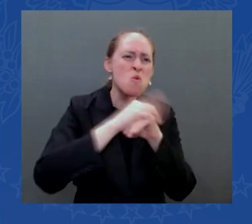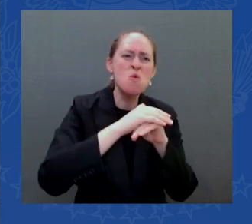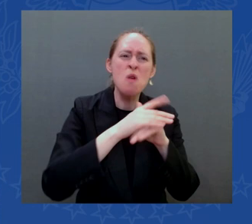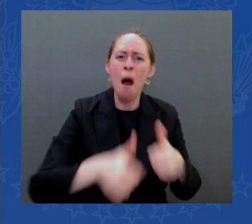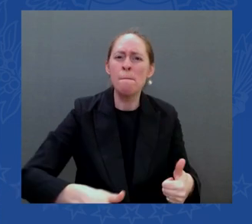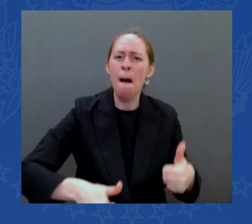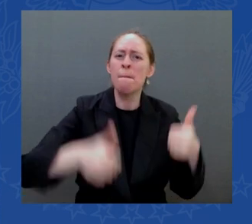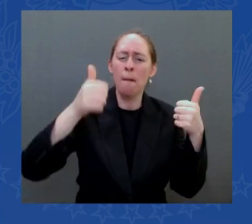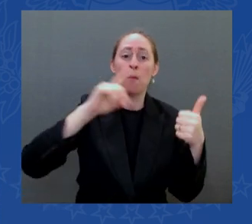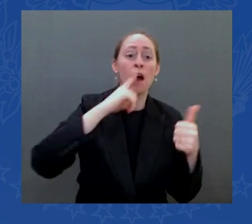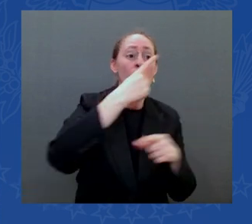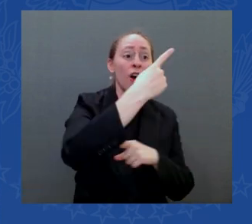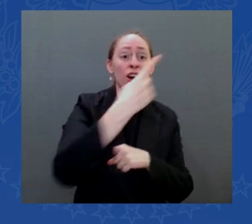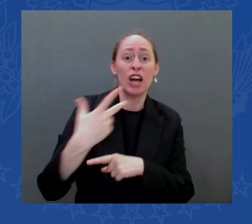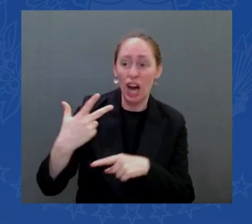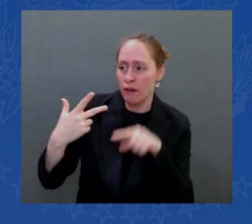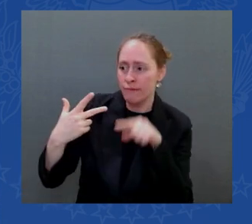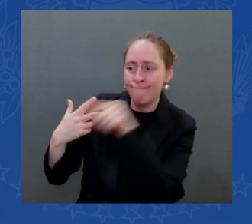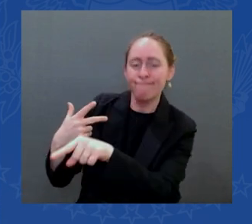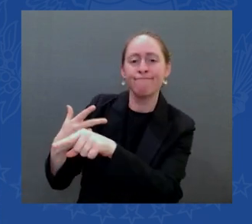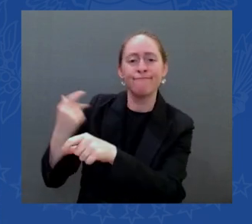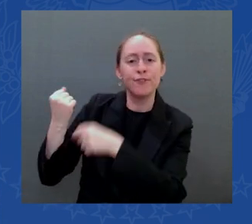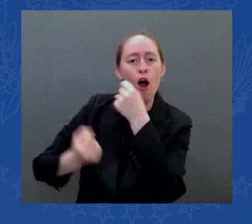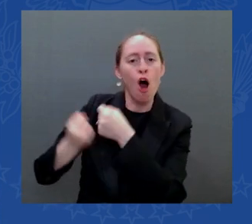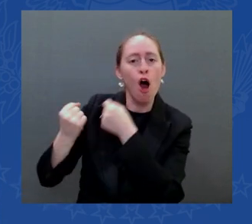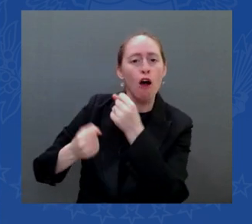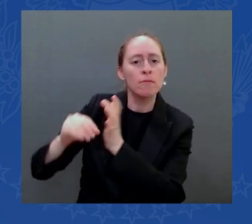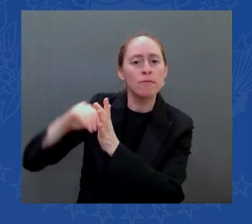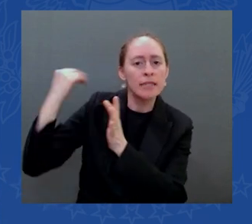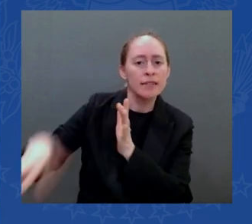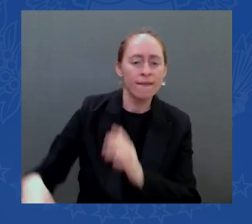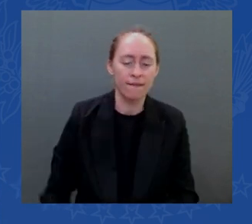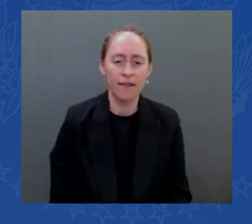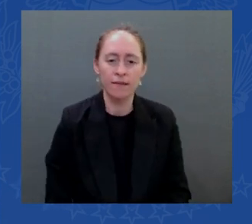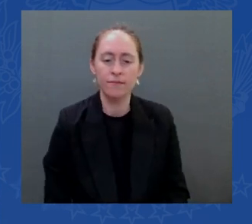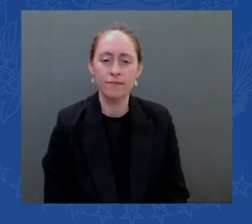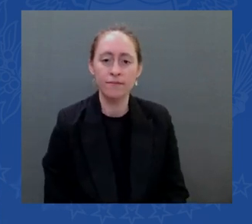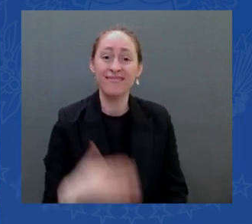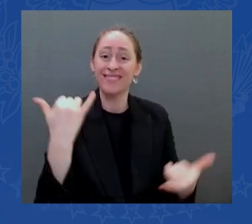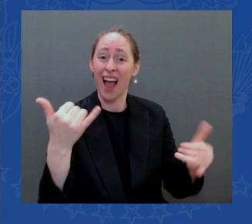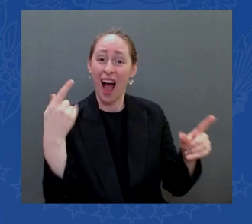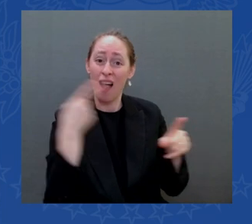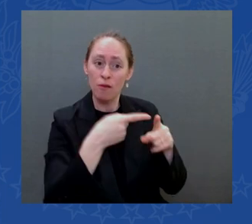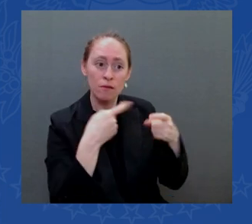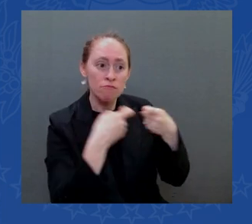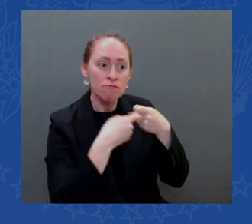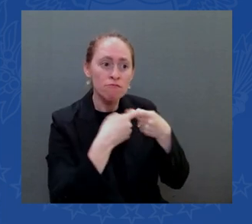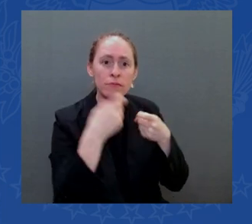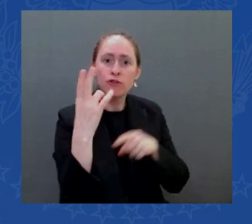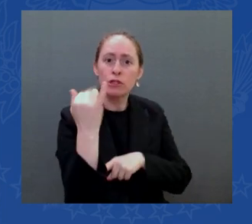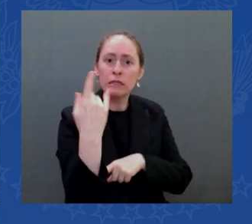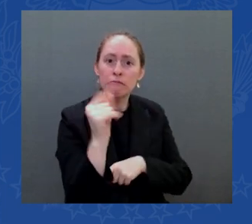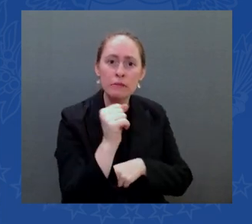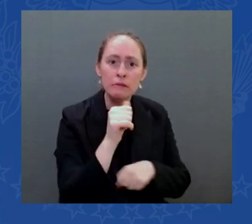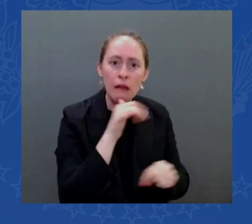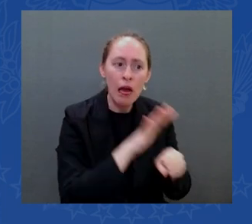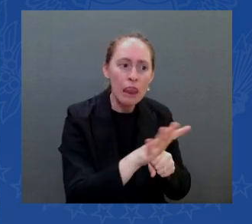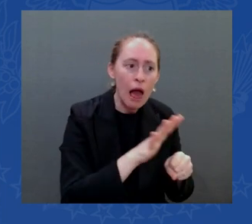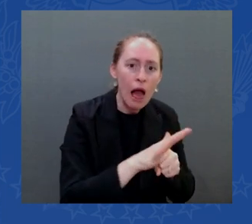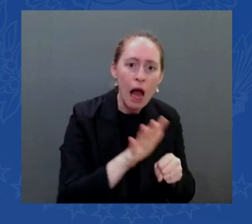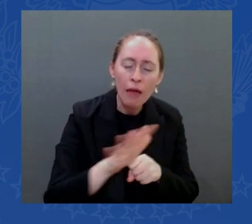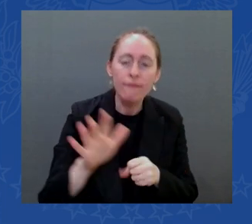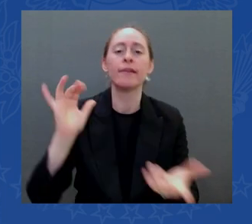companies couldn't get the computer chips and the price of automobiles skyrocketed so i'm calling on congress to pass the bipartisan innovation bill